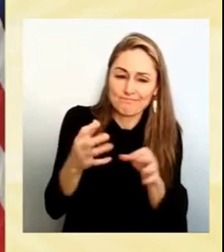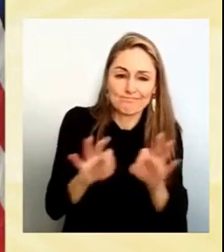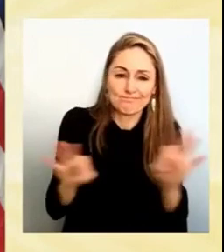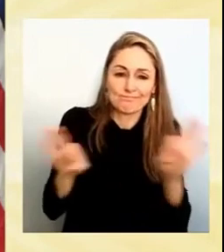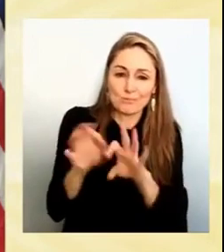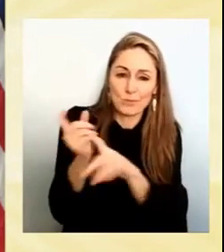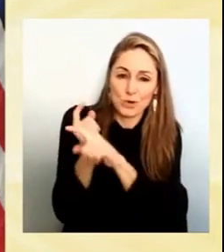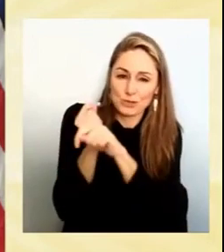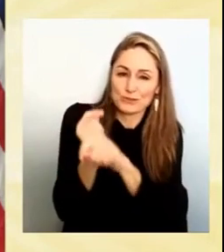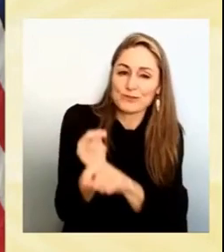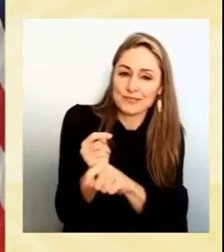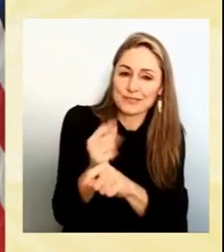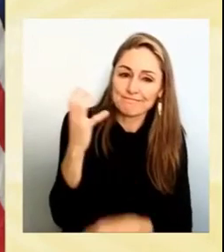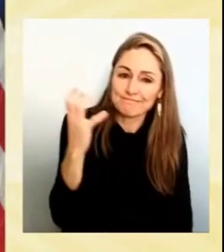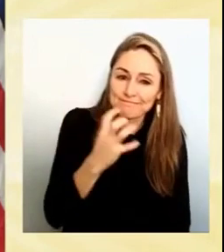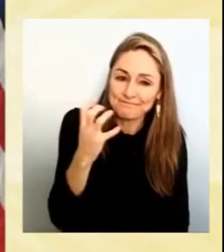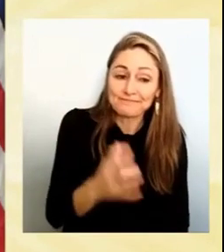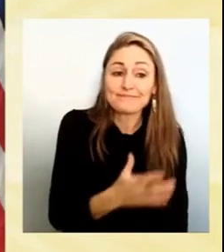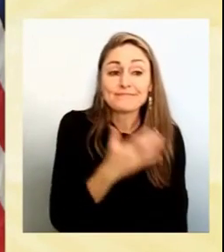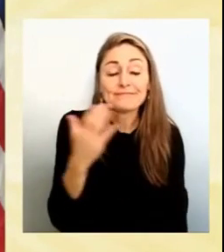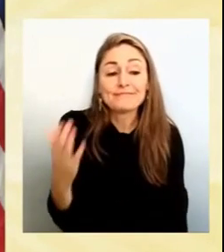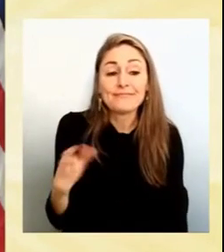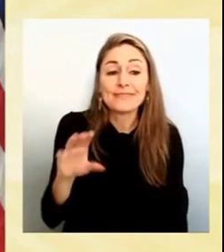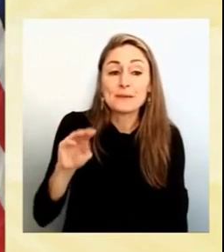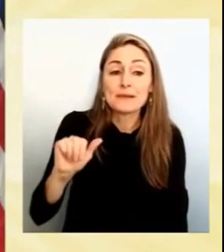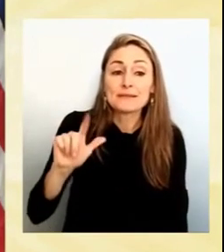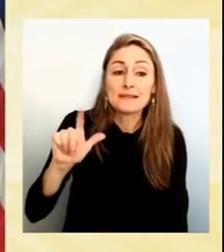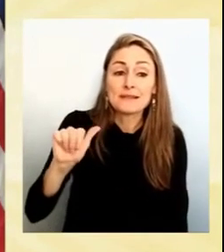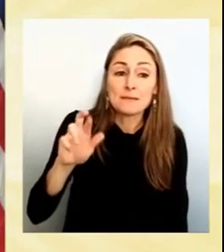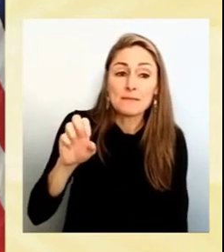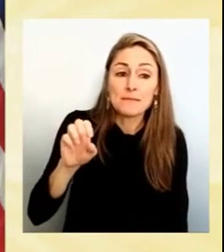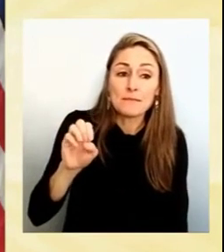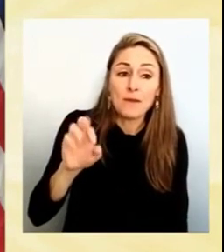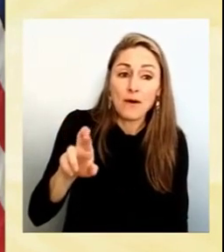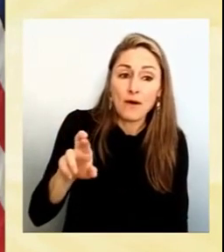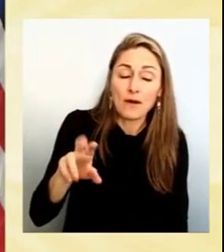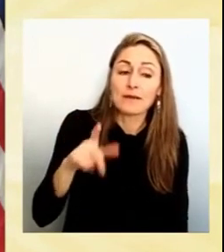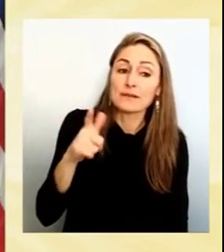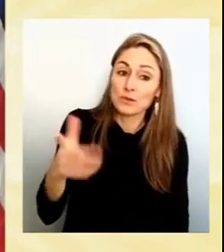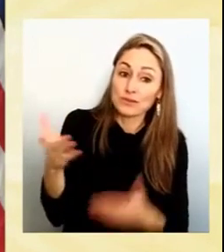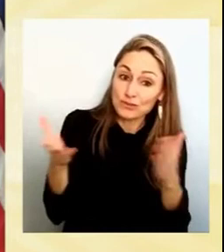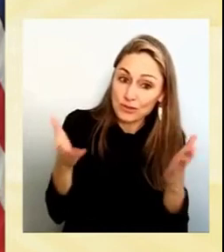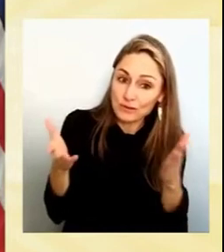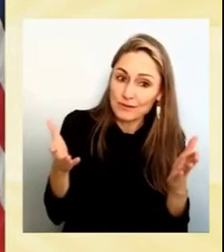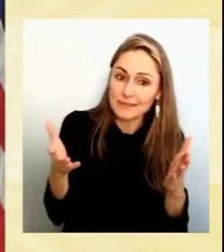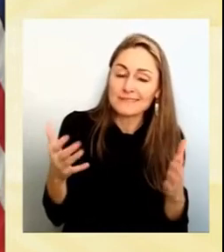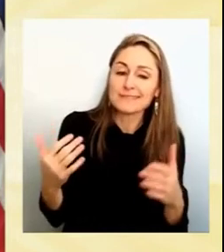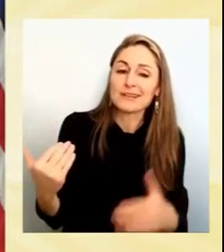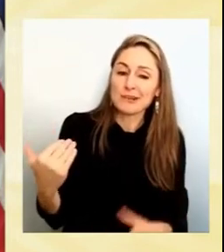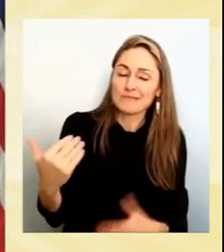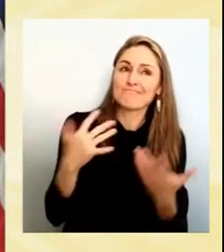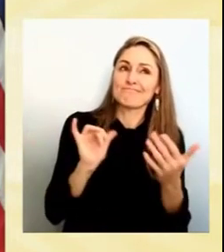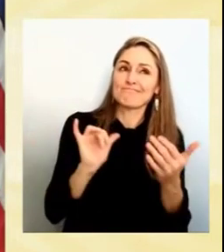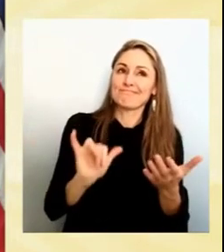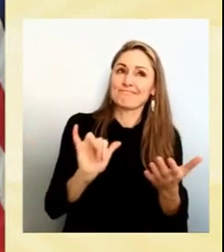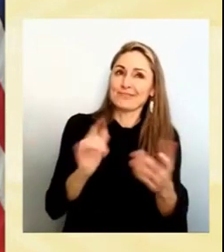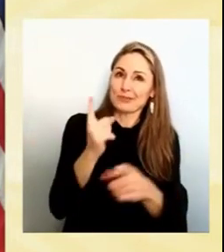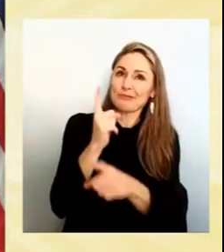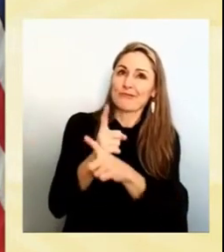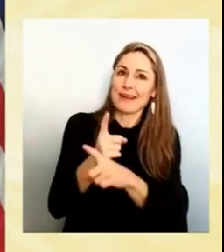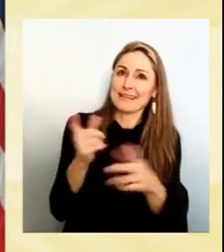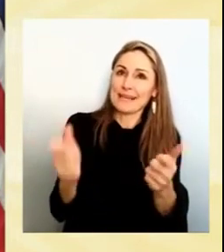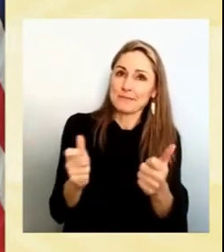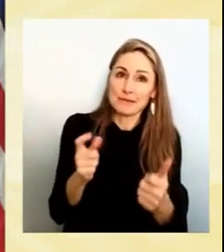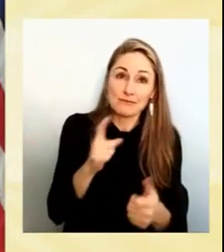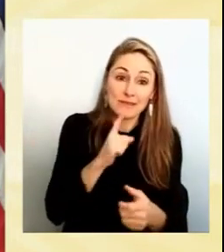And Mr. Lamar, as well, for your service and for reminding us how there can be a direct reinforcing relationship